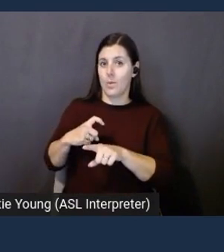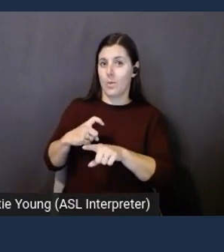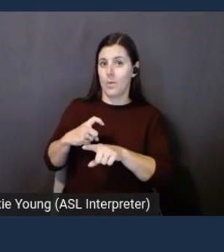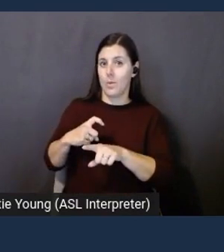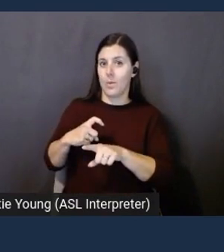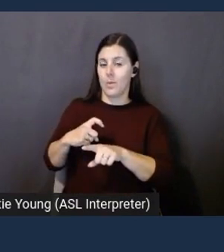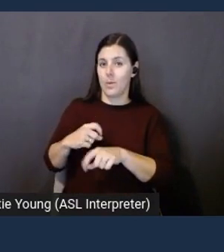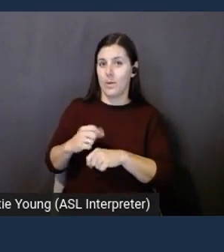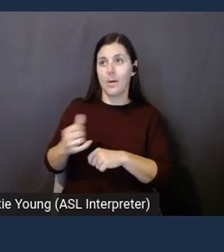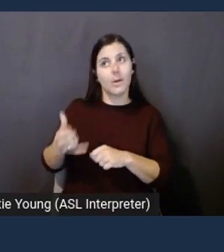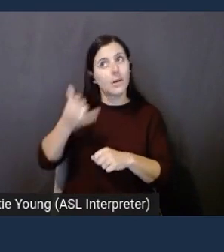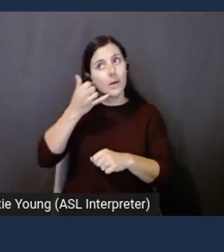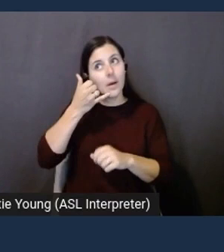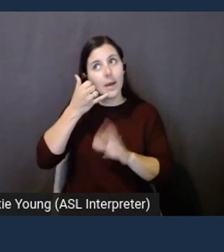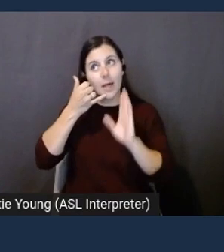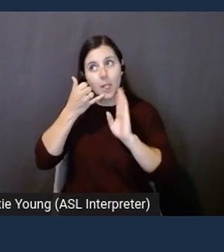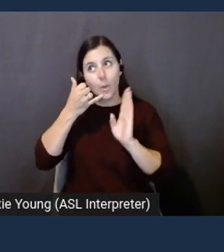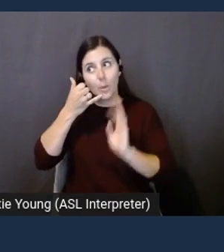Hello?